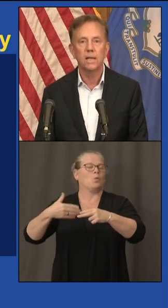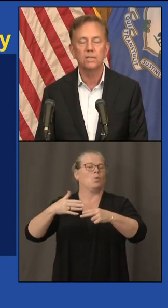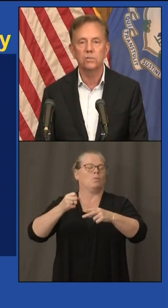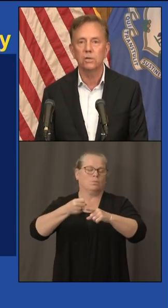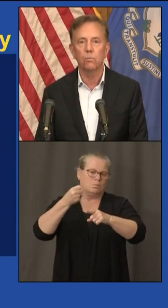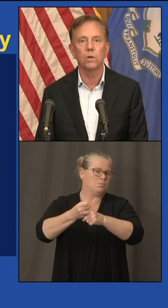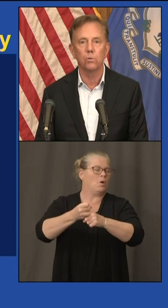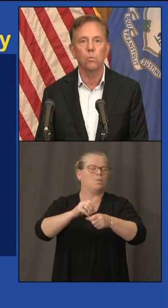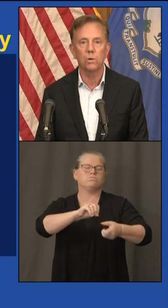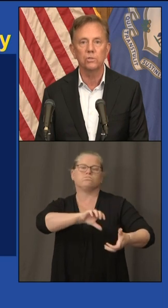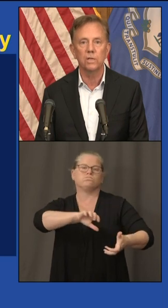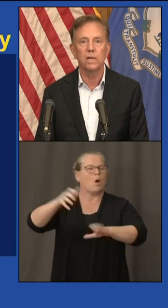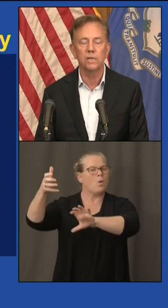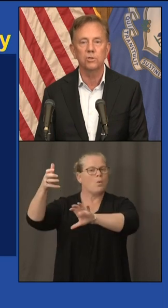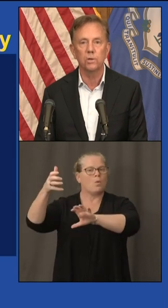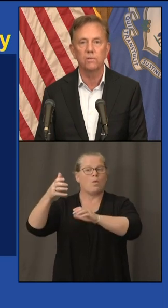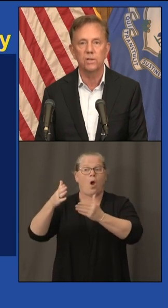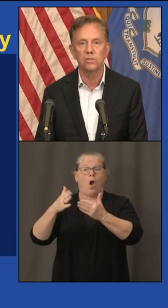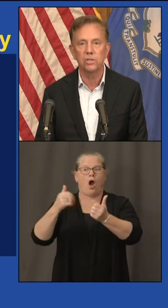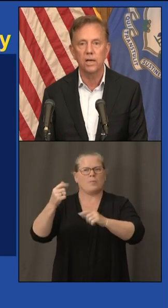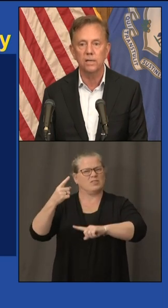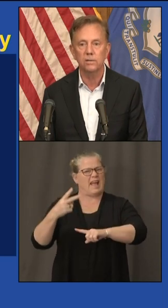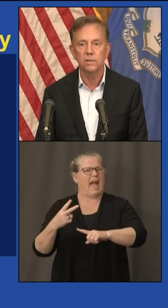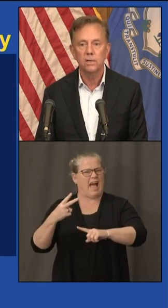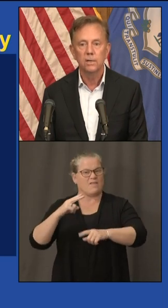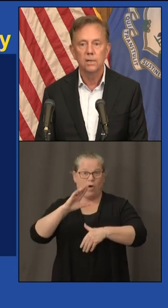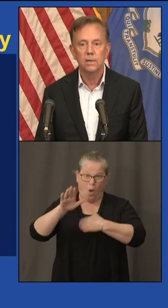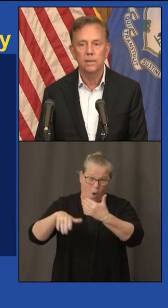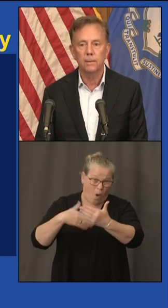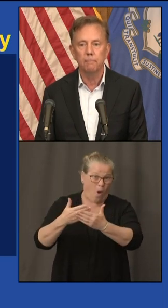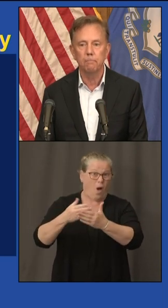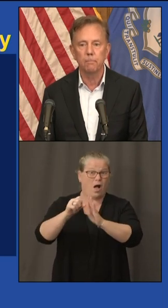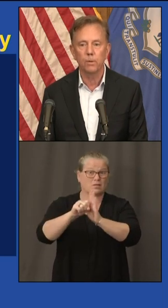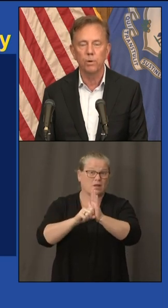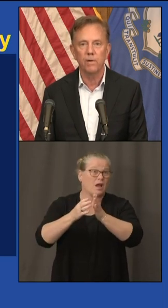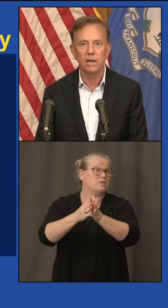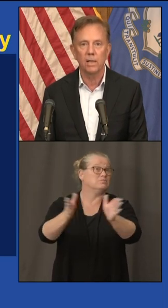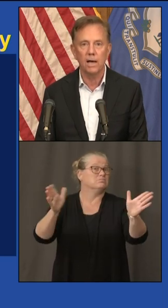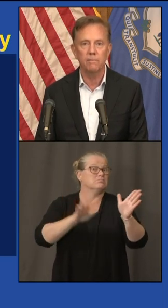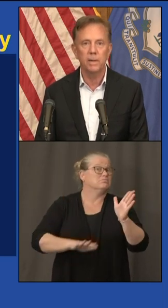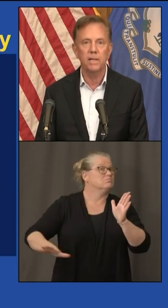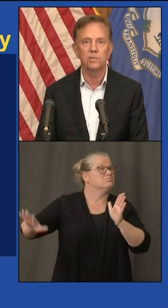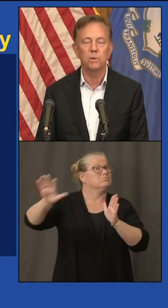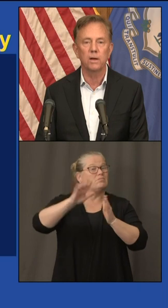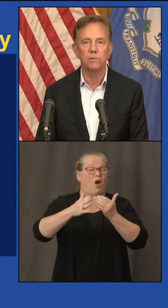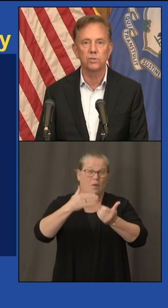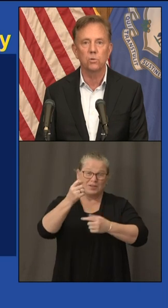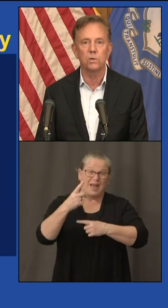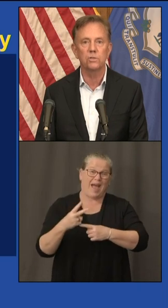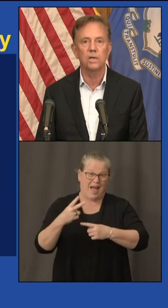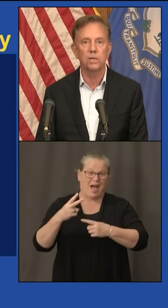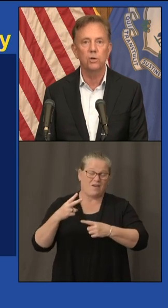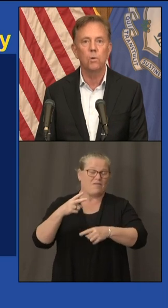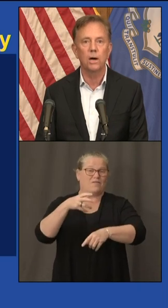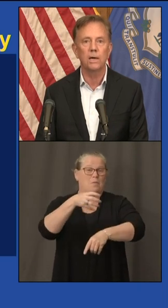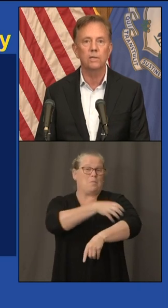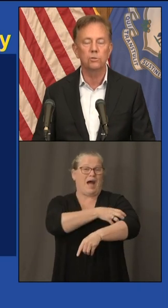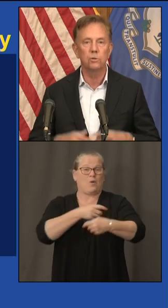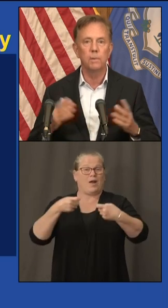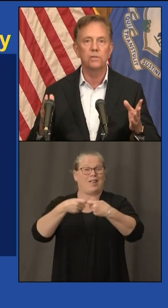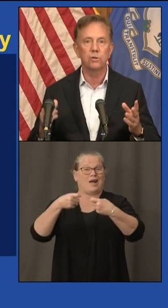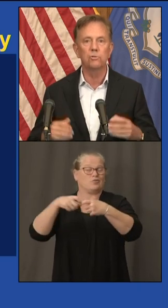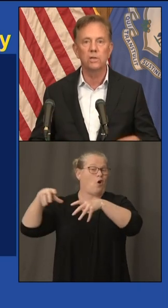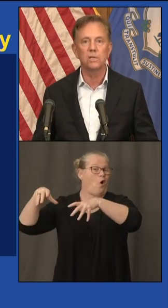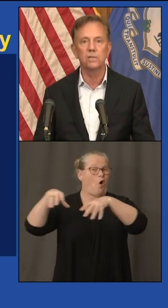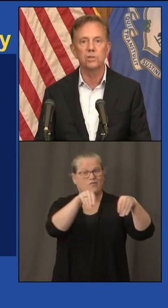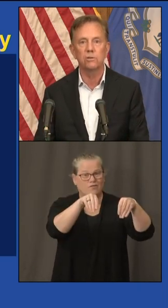that's one of the worst in the history of this state we've had a lot of meetings with eversource and ui the